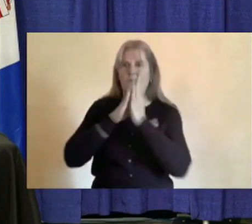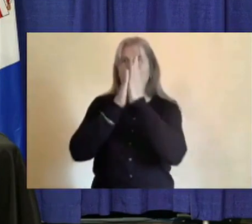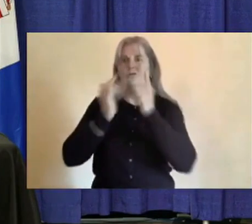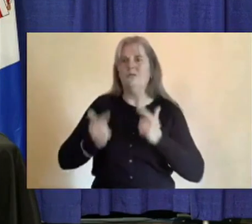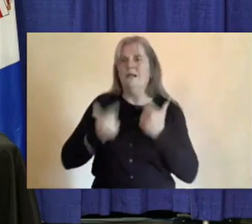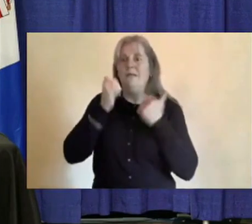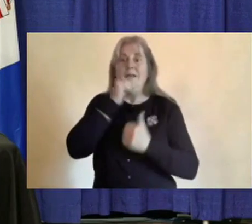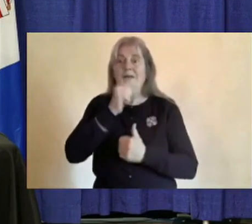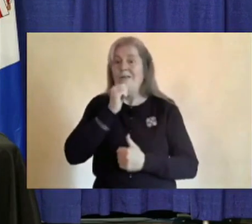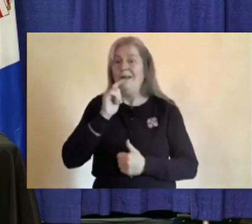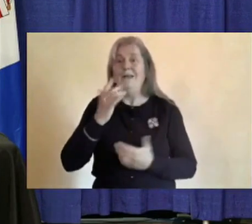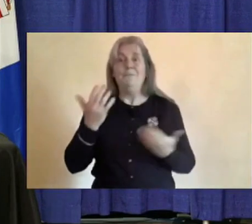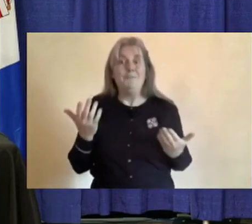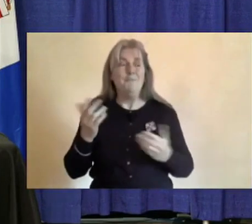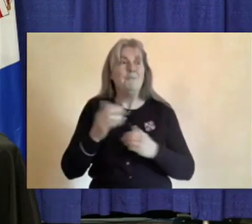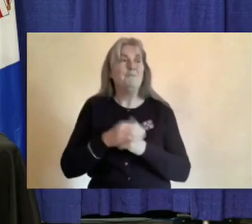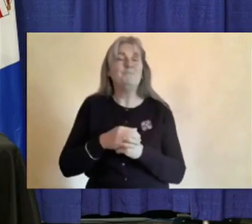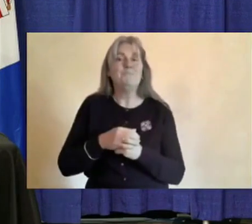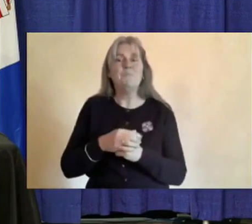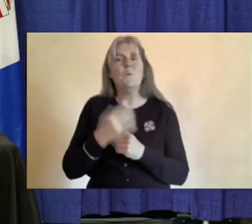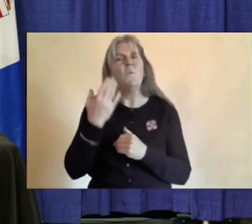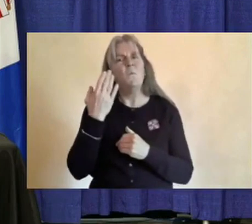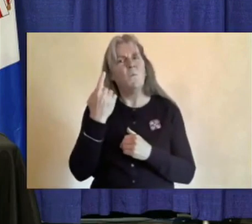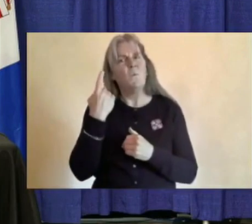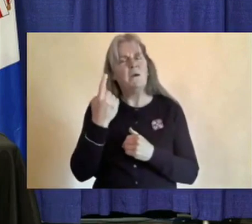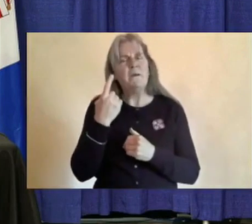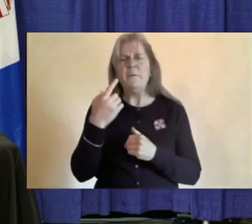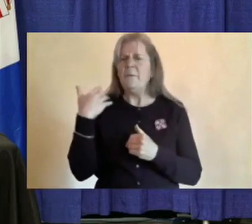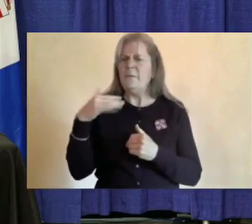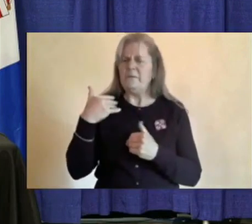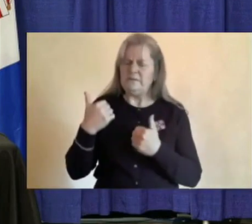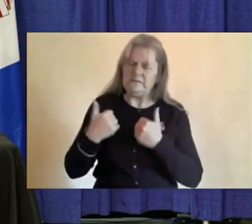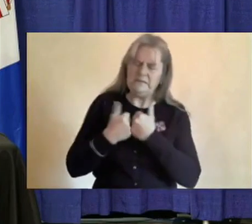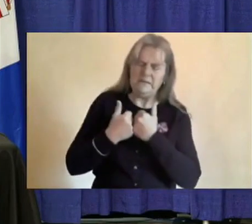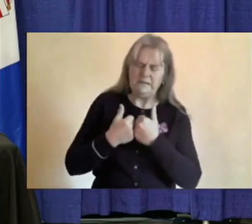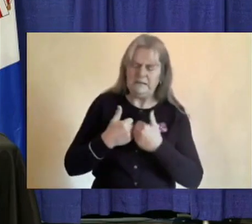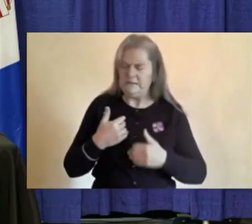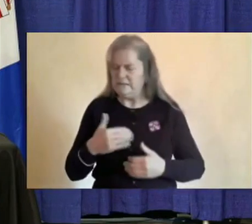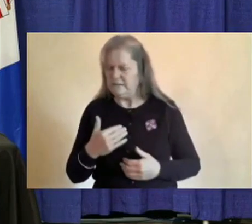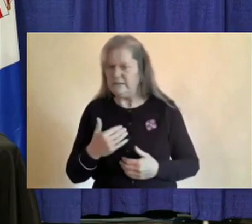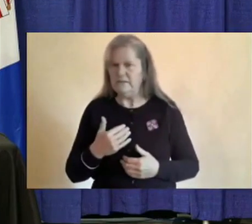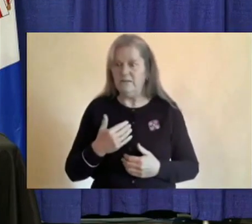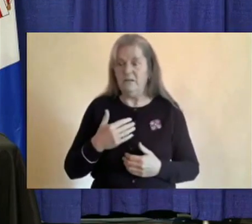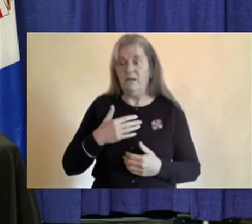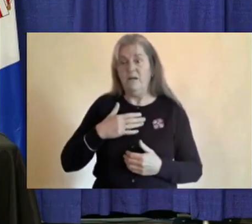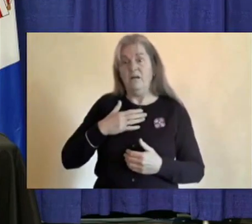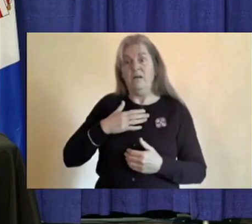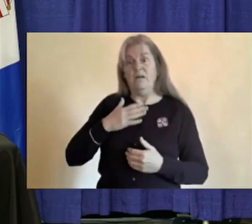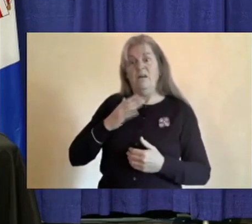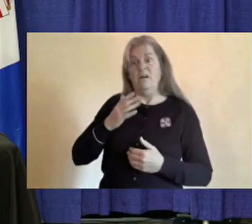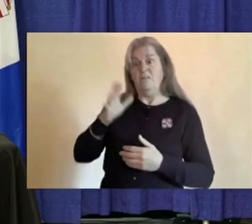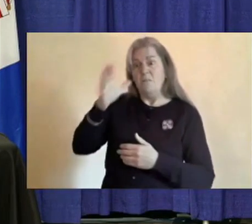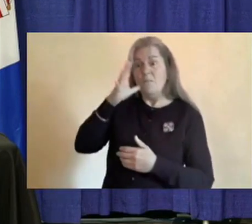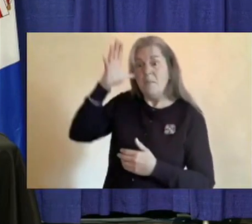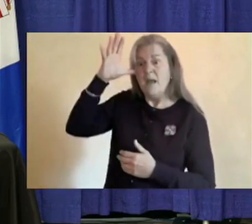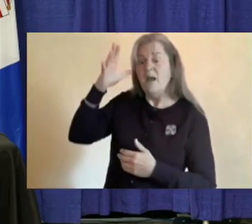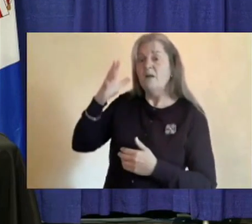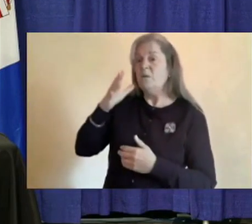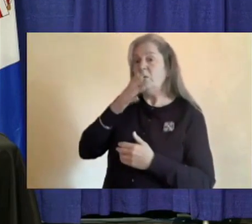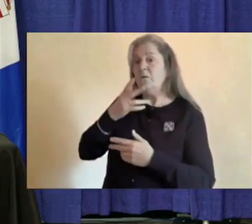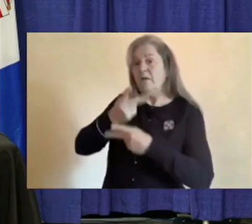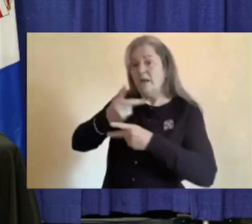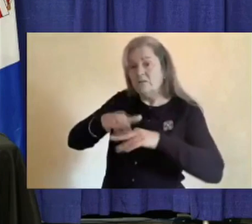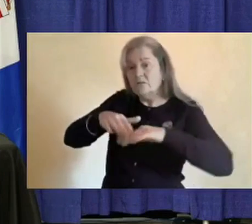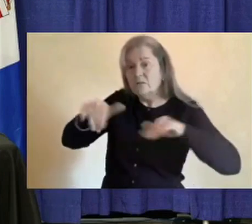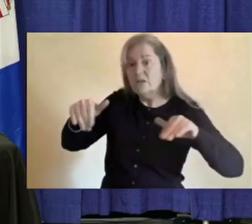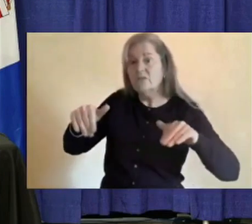One of the most challenging areas we've all been grappling with, whether in our own family lives as parents and caregivers, or as children